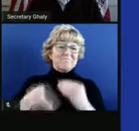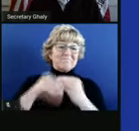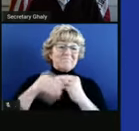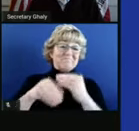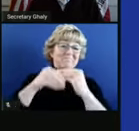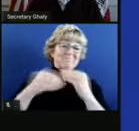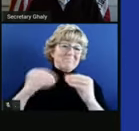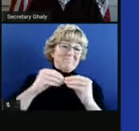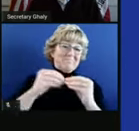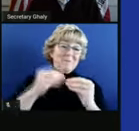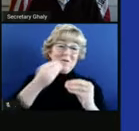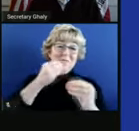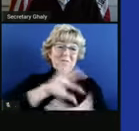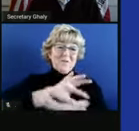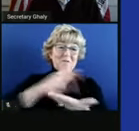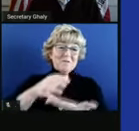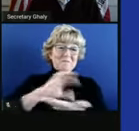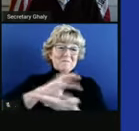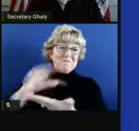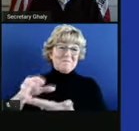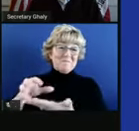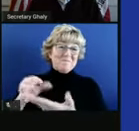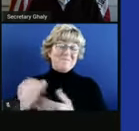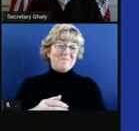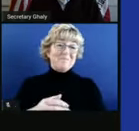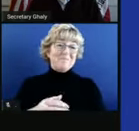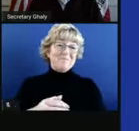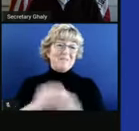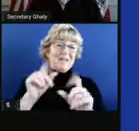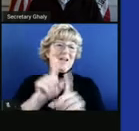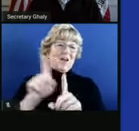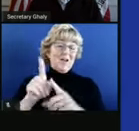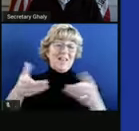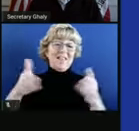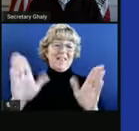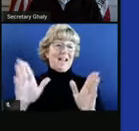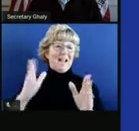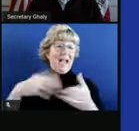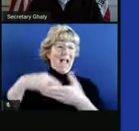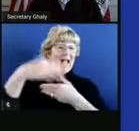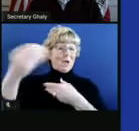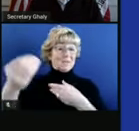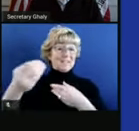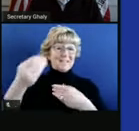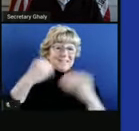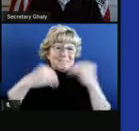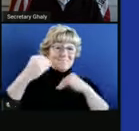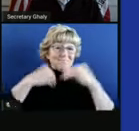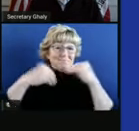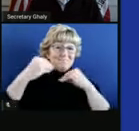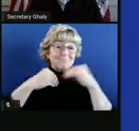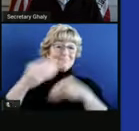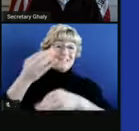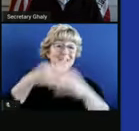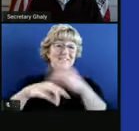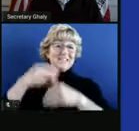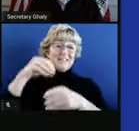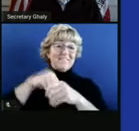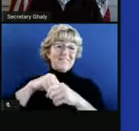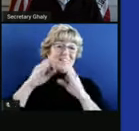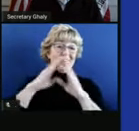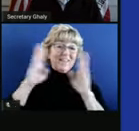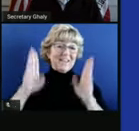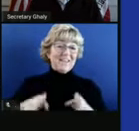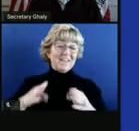menu items to your meal. And also it allows you to do it outside and might allow you to involve some